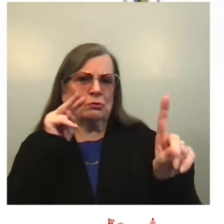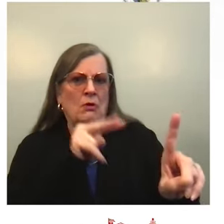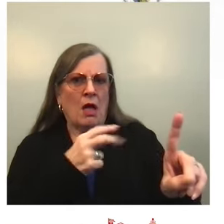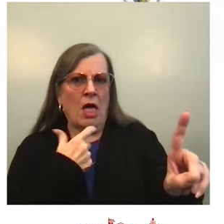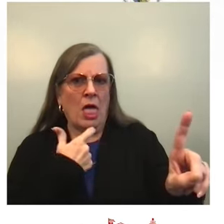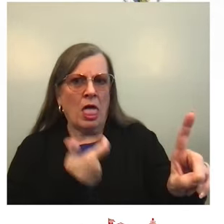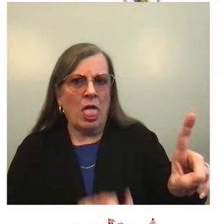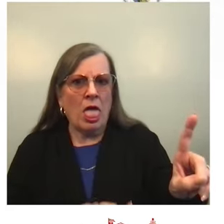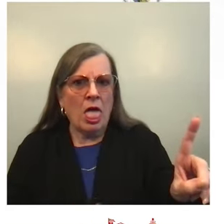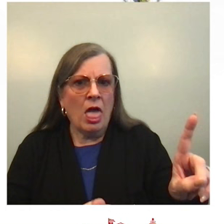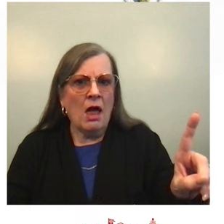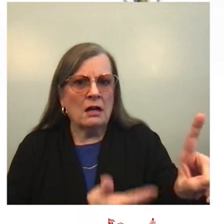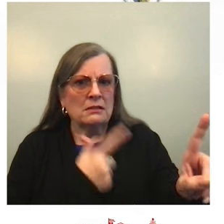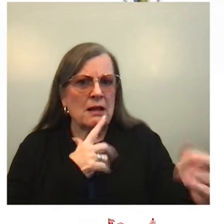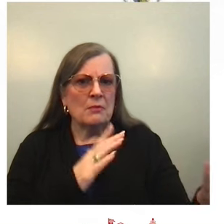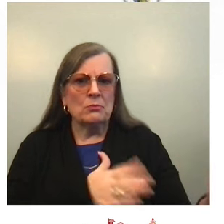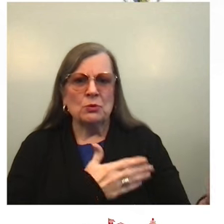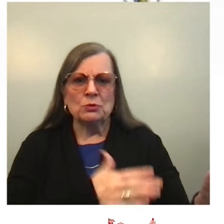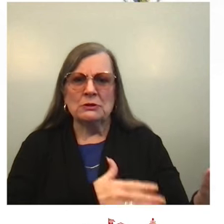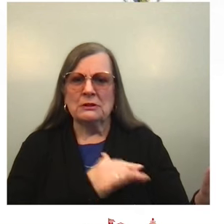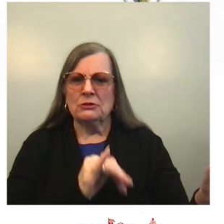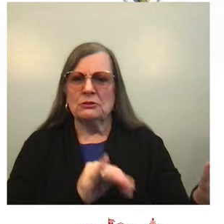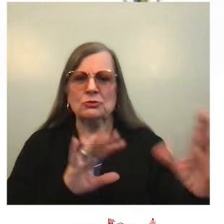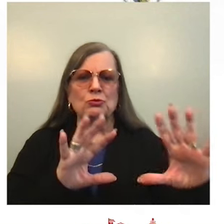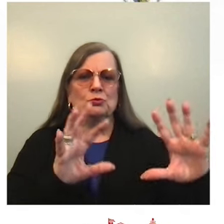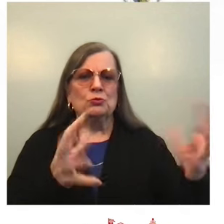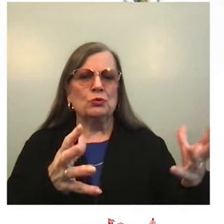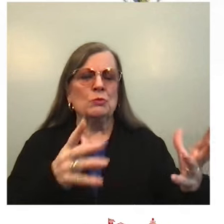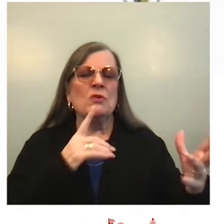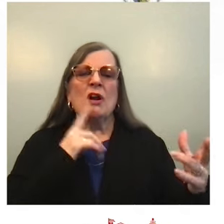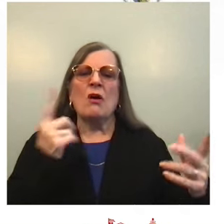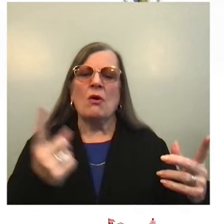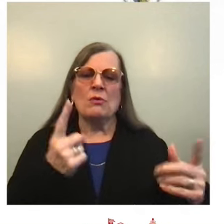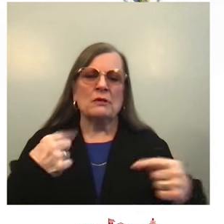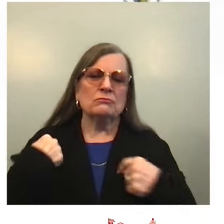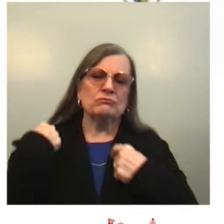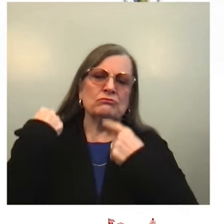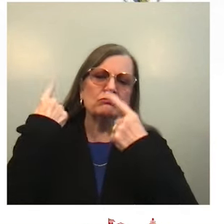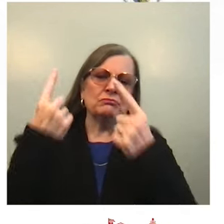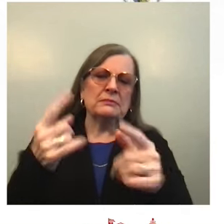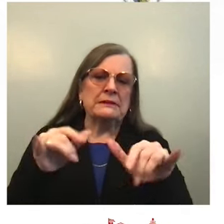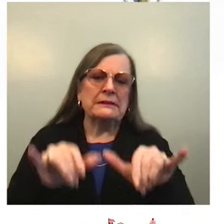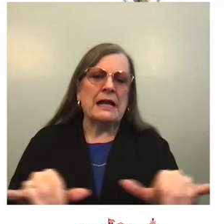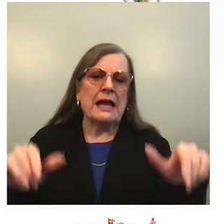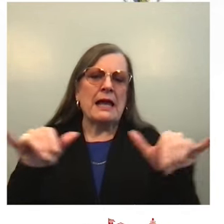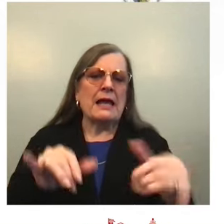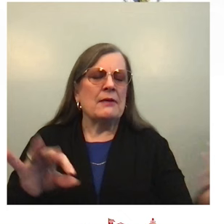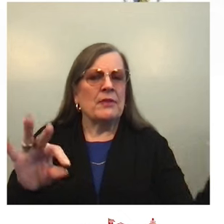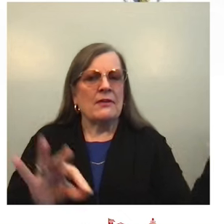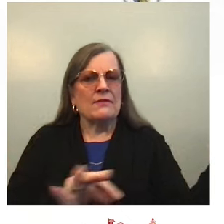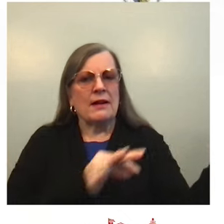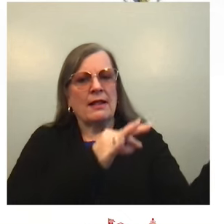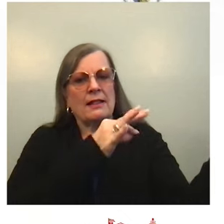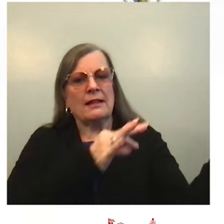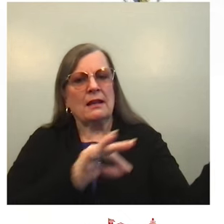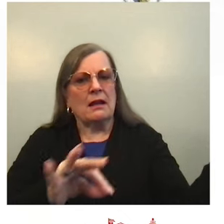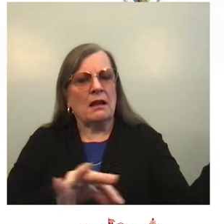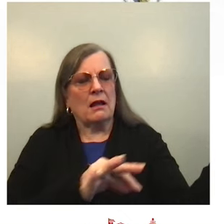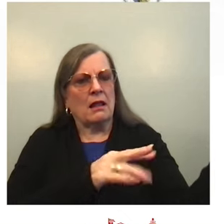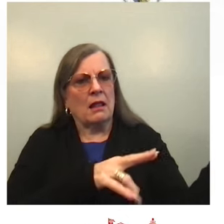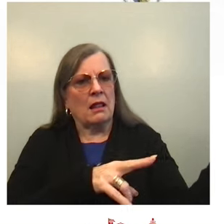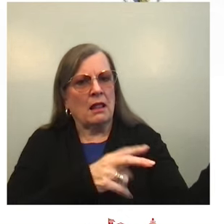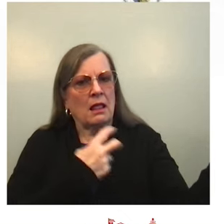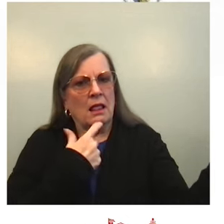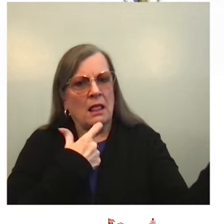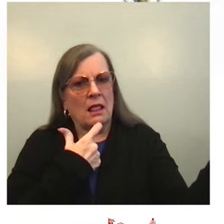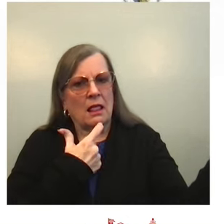consistently wandered over to the violinist, delighting in the beauty pouring from his strings.